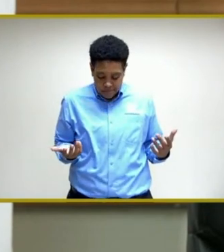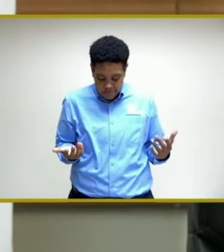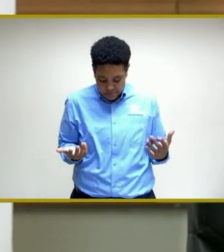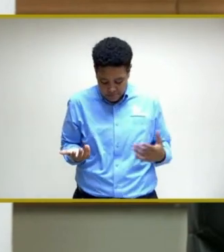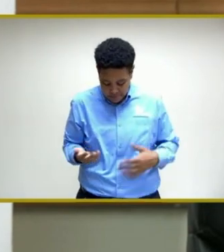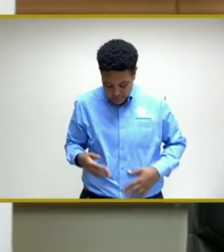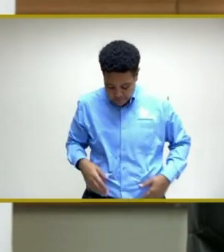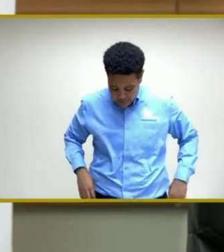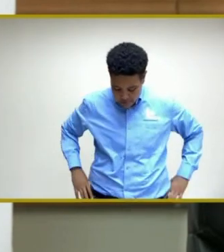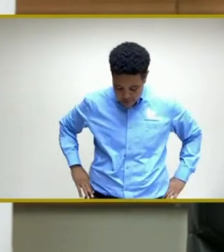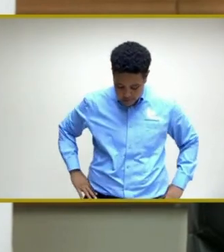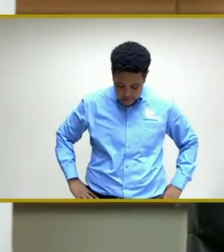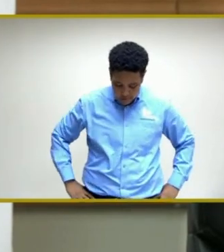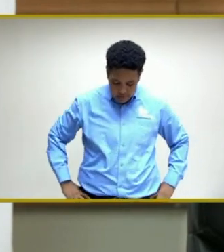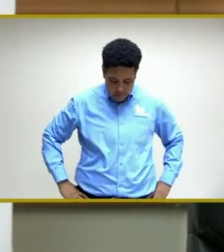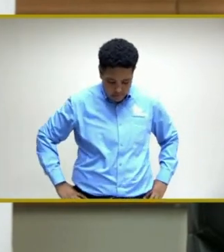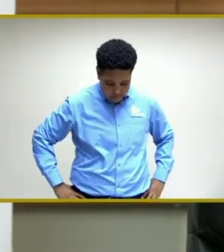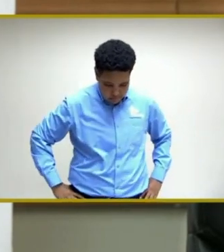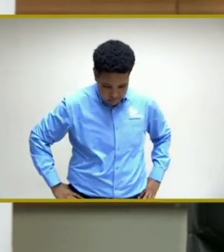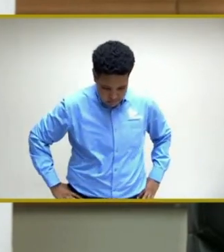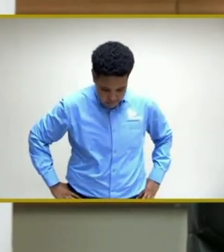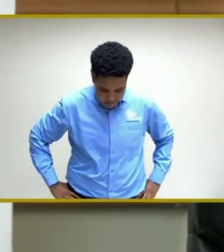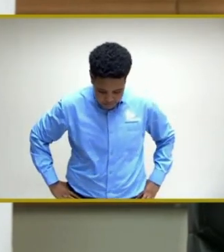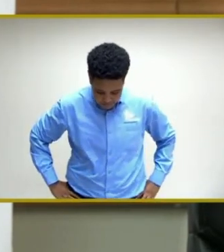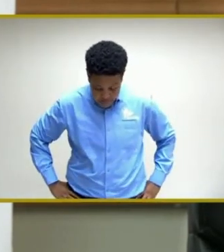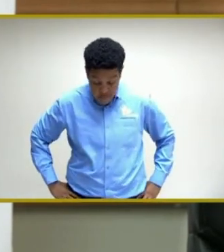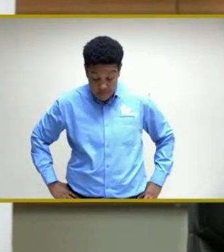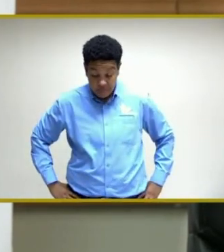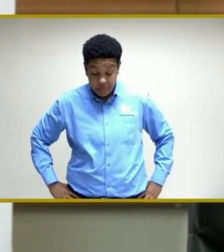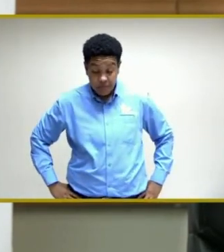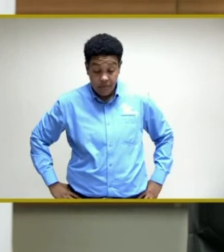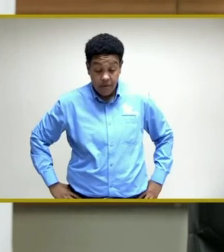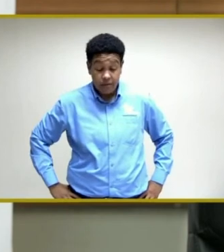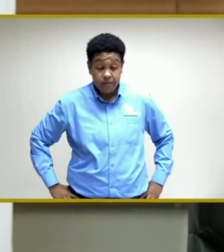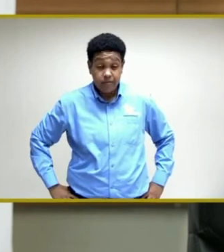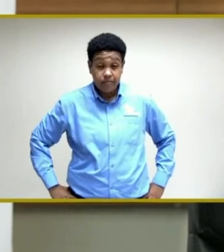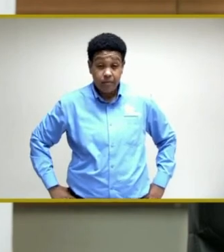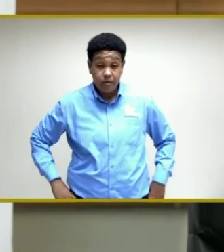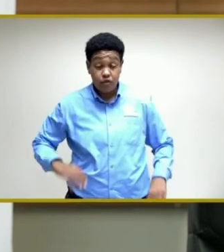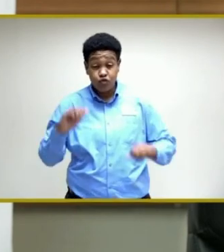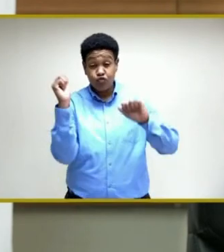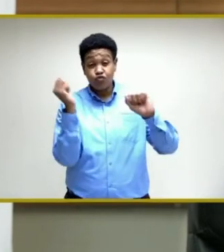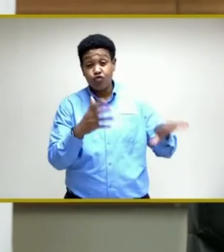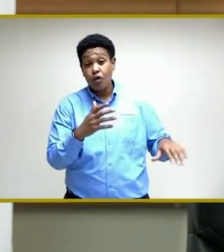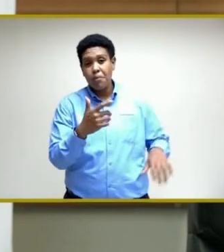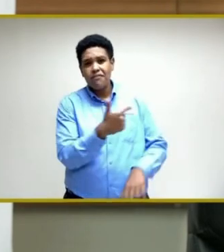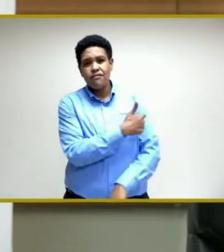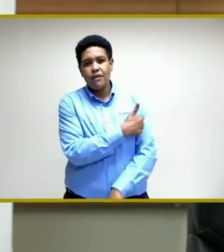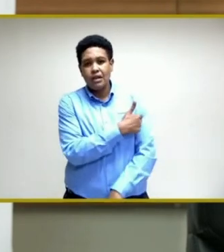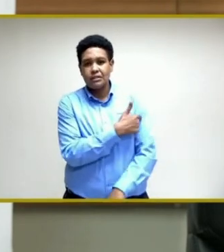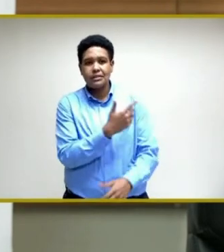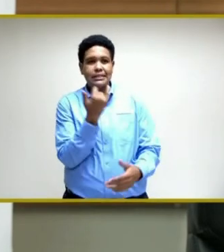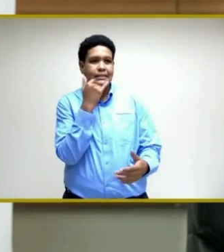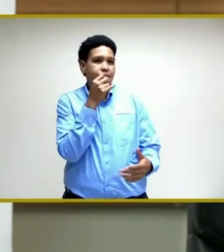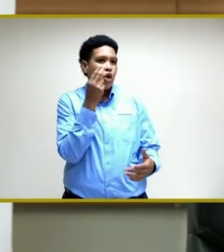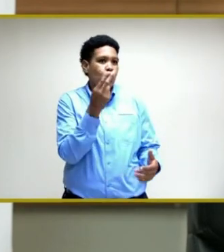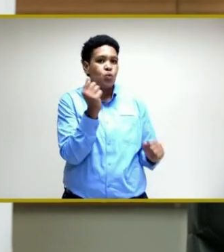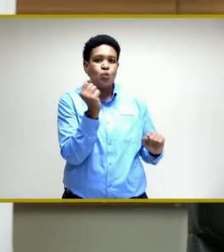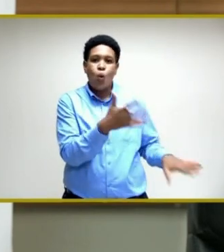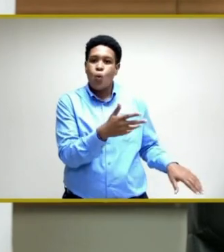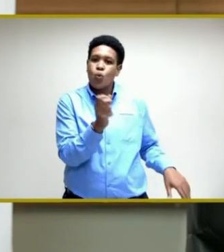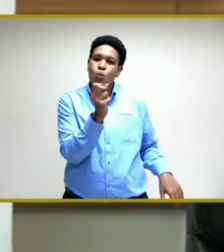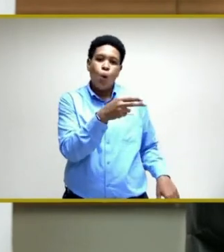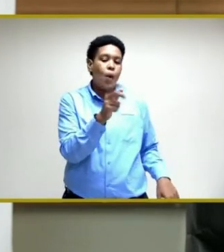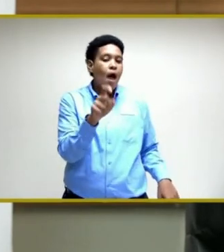a novel concept because the truth is, and as tragic as it is, there are